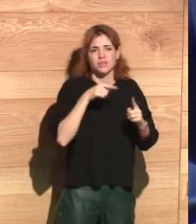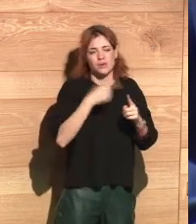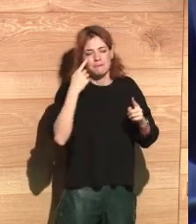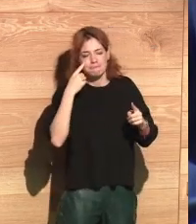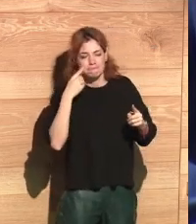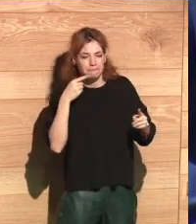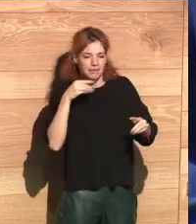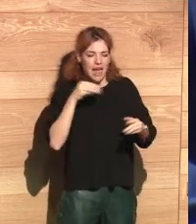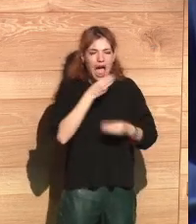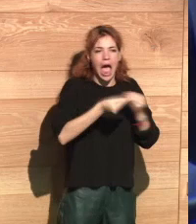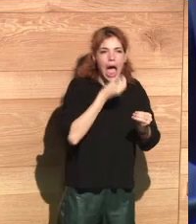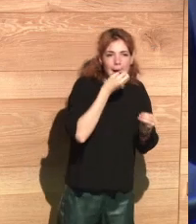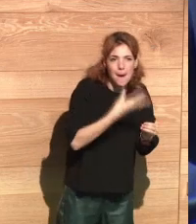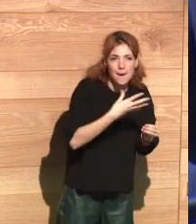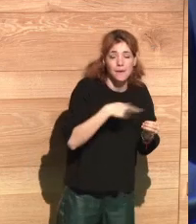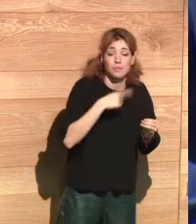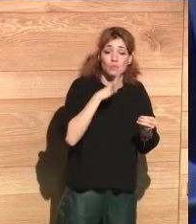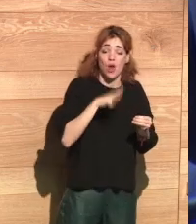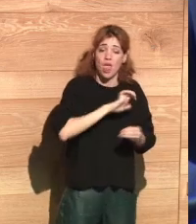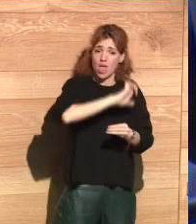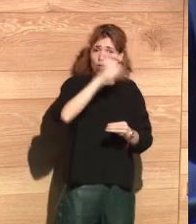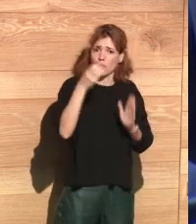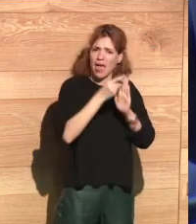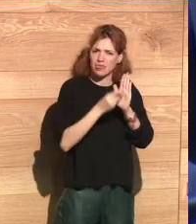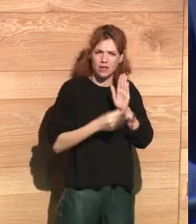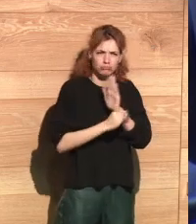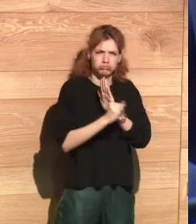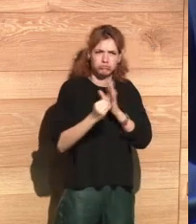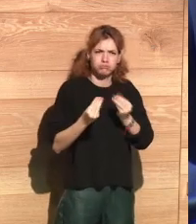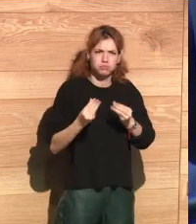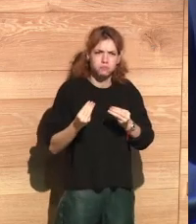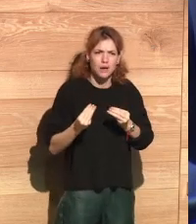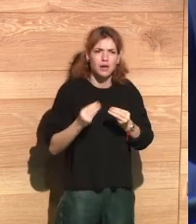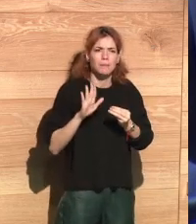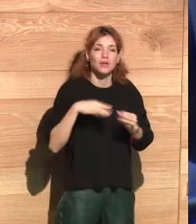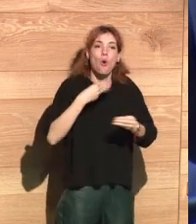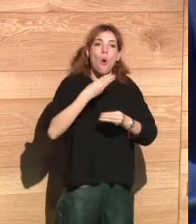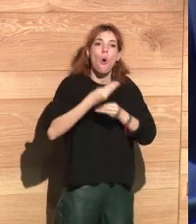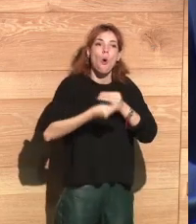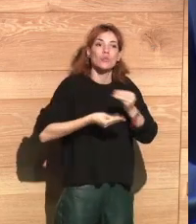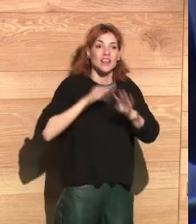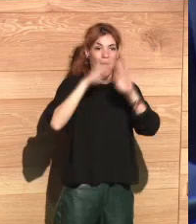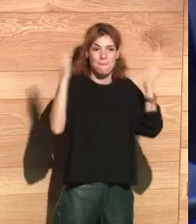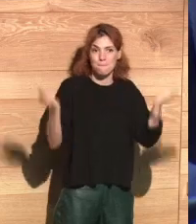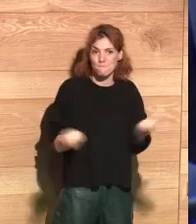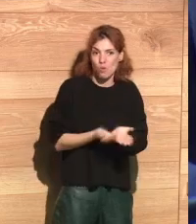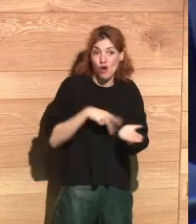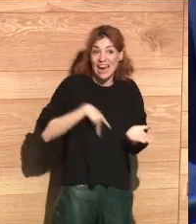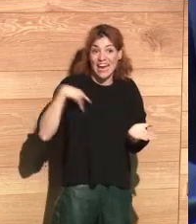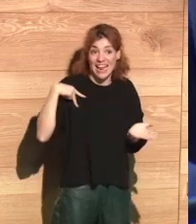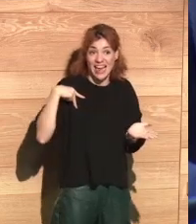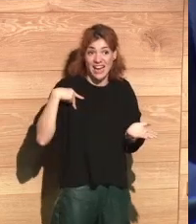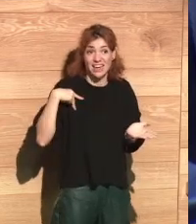order to tackle these issues. Because Europe holds a lot of data, but they